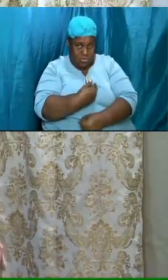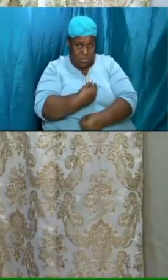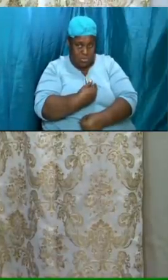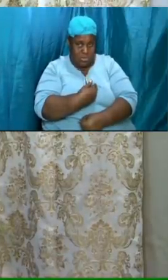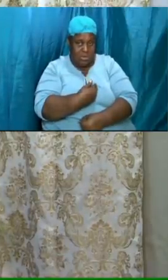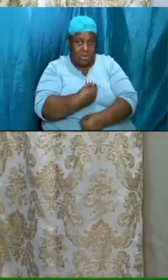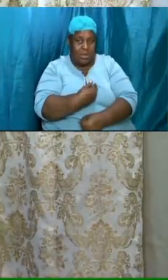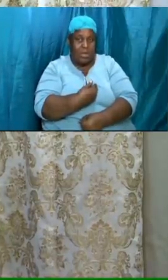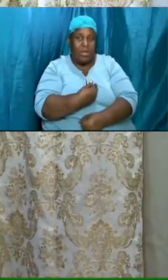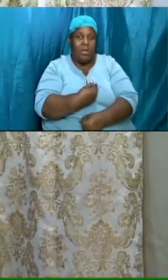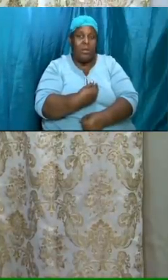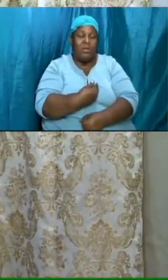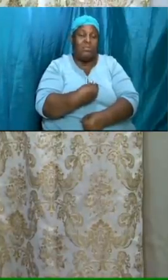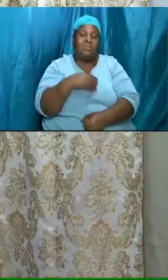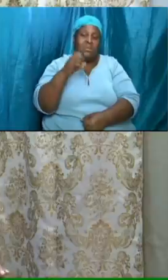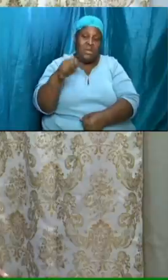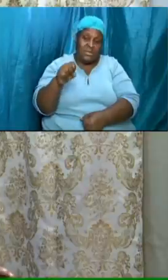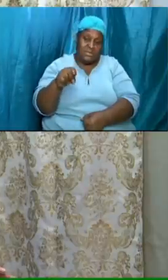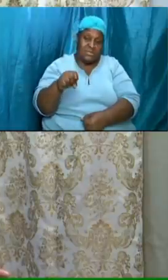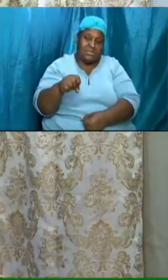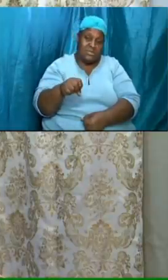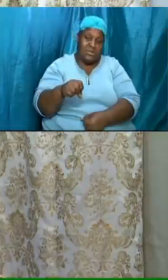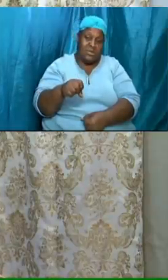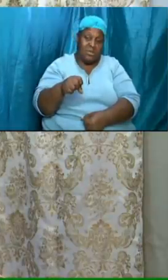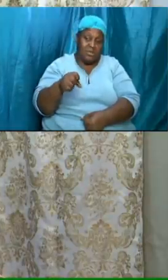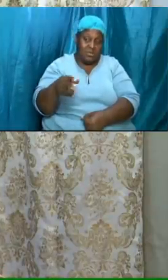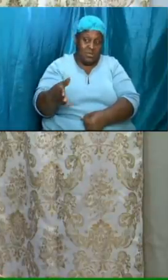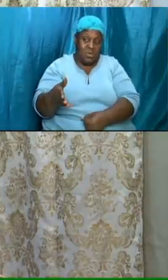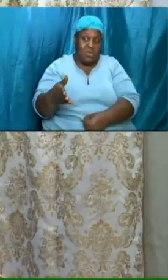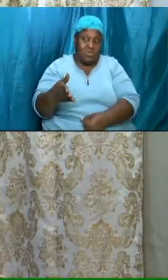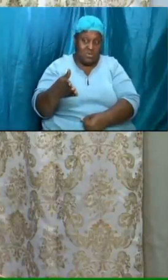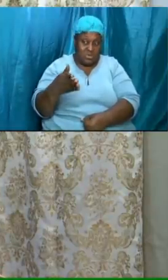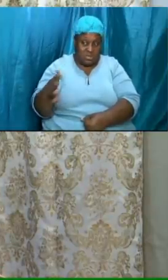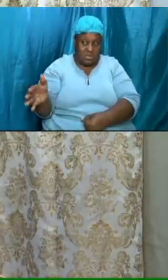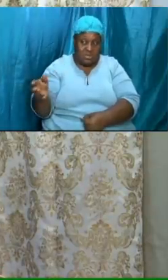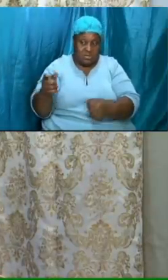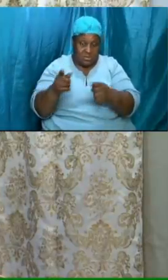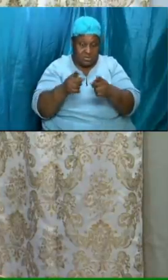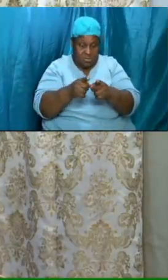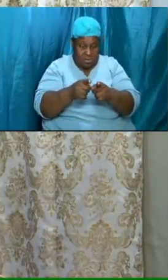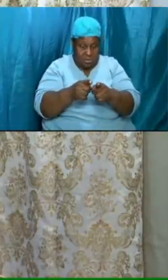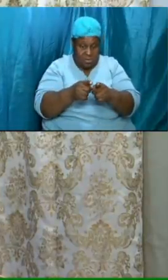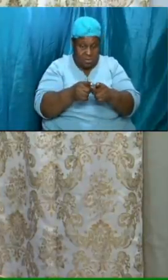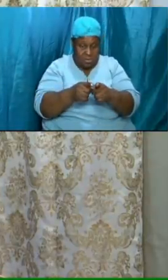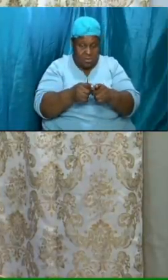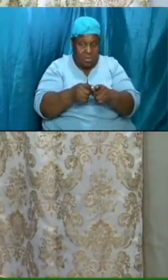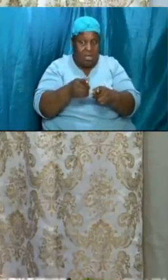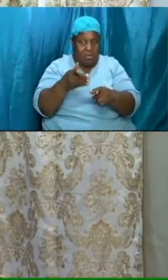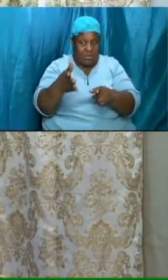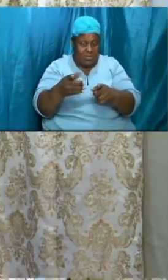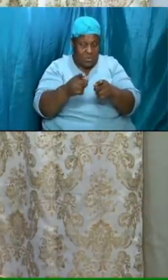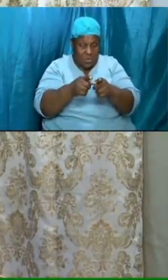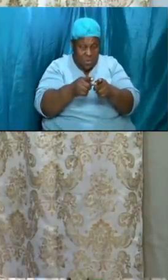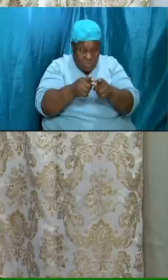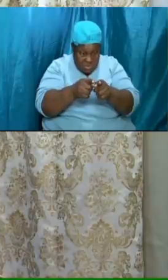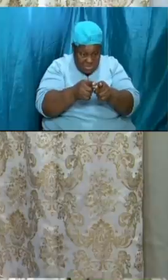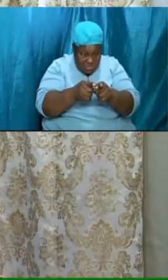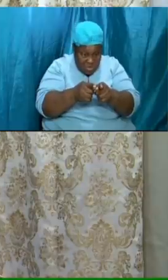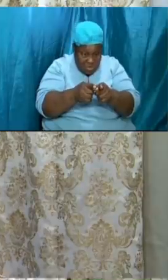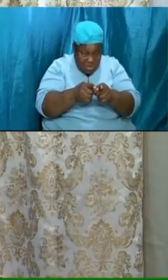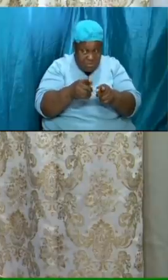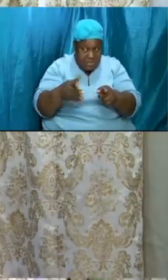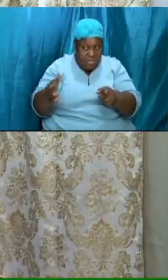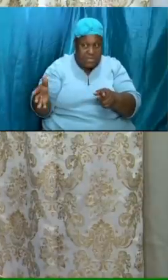and they can push the grapevine over but those foxes dig at the